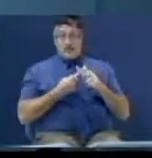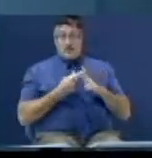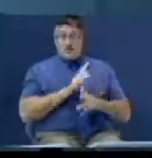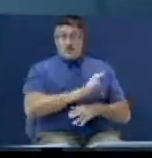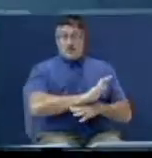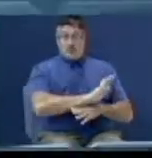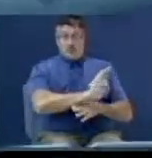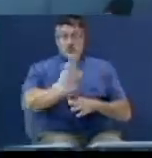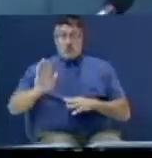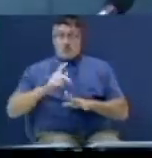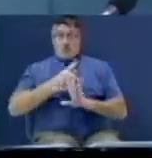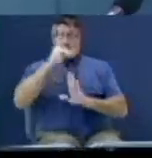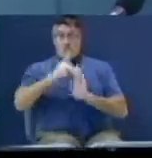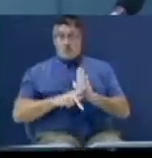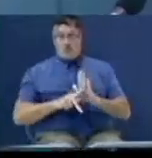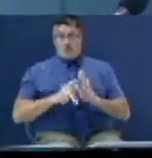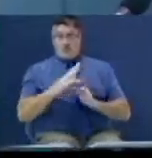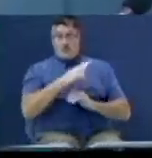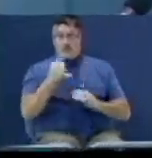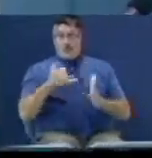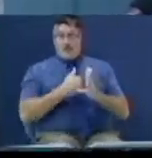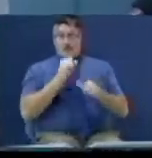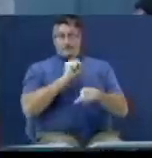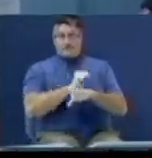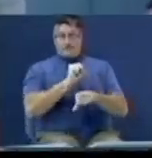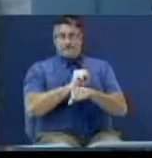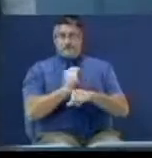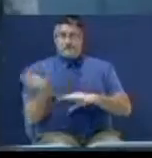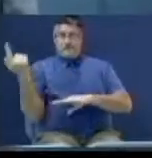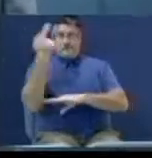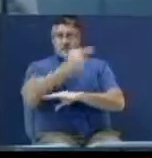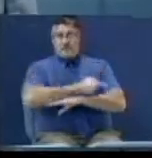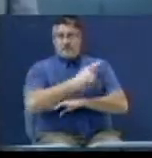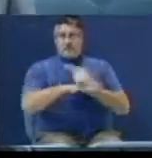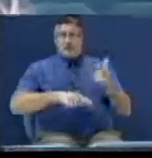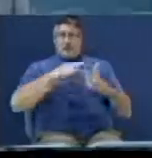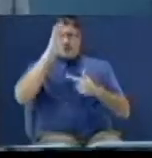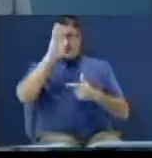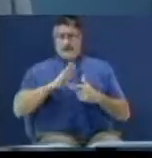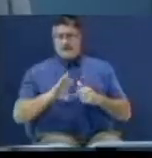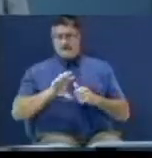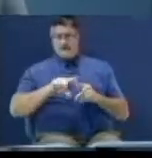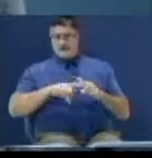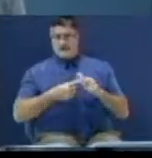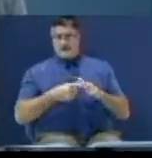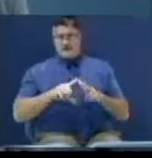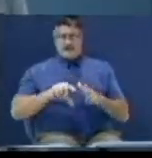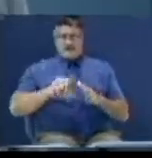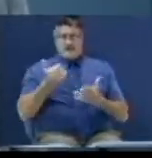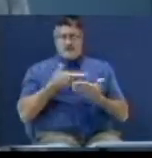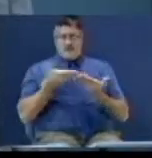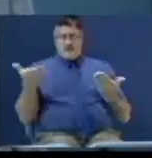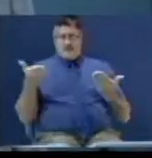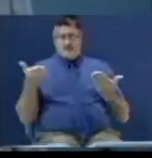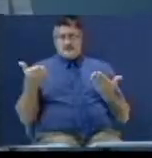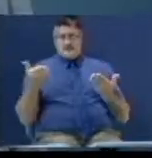and it worked. And there was a day when God started something else, and it worked.